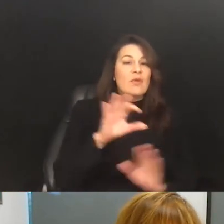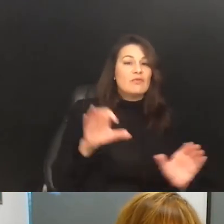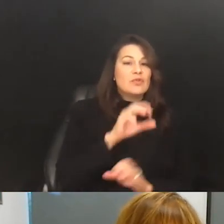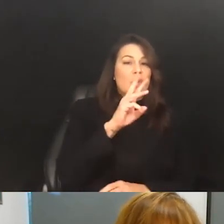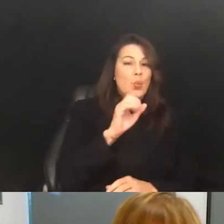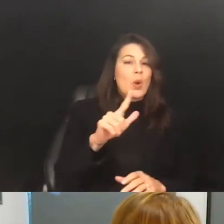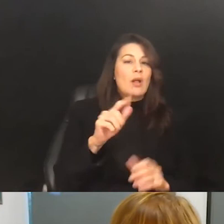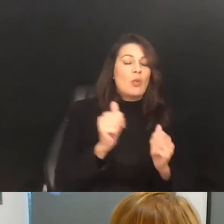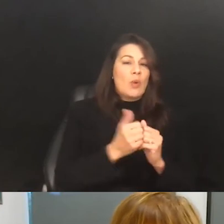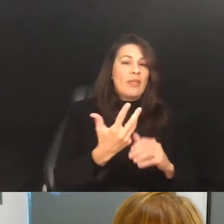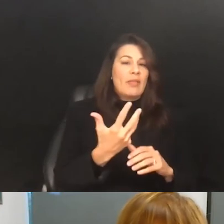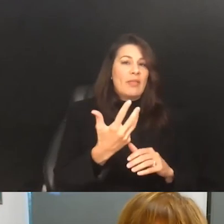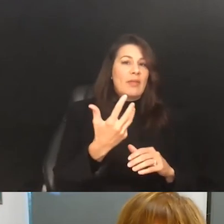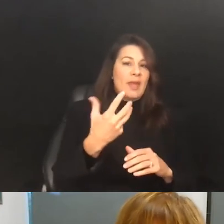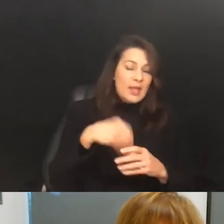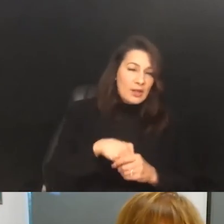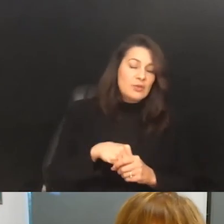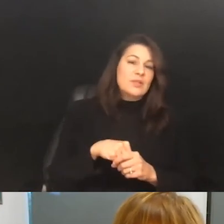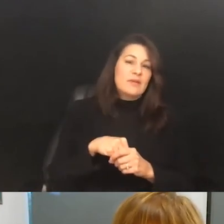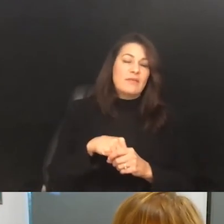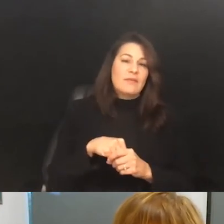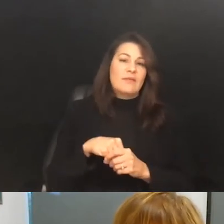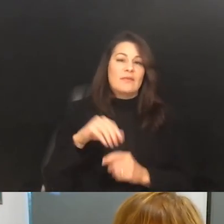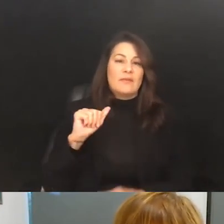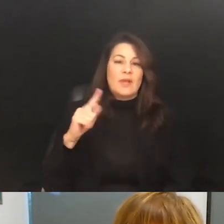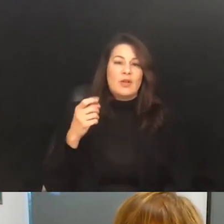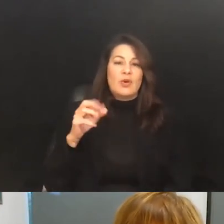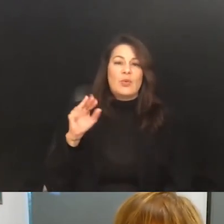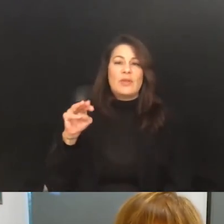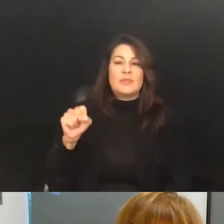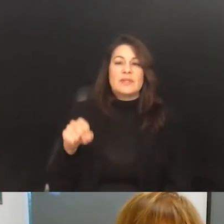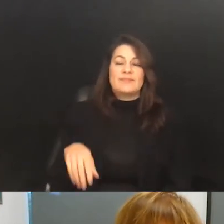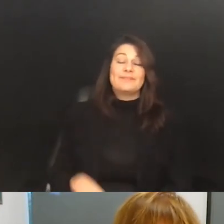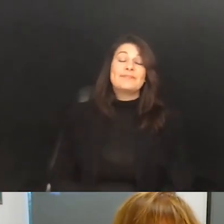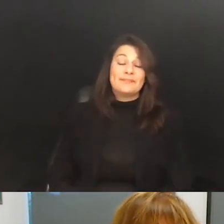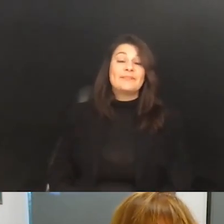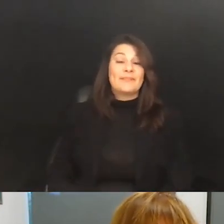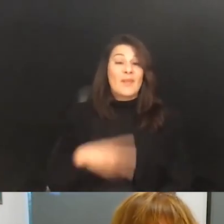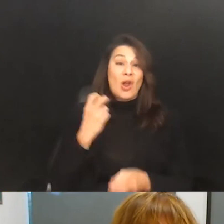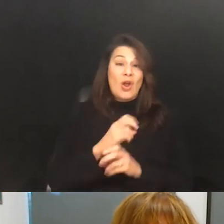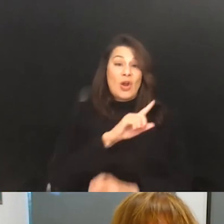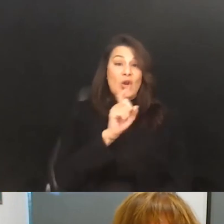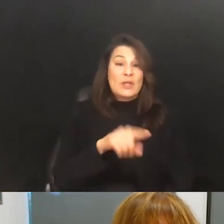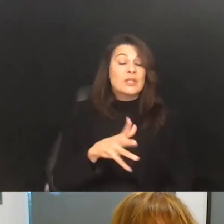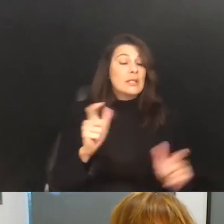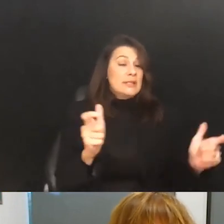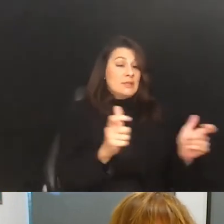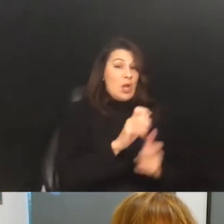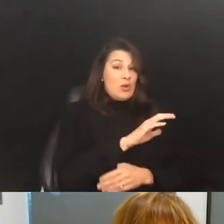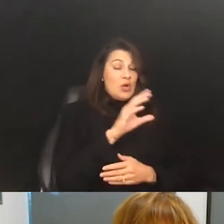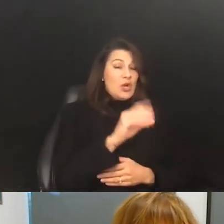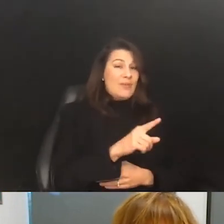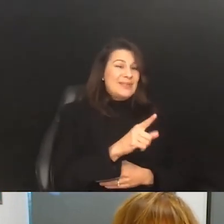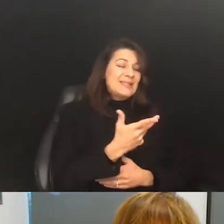Yeah, there are some really good and hard questions in this one. I mean, I think quickly the smaller companies, you're less